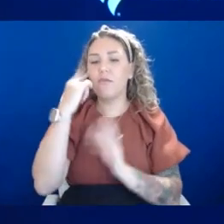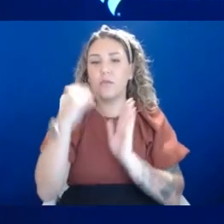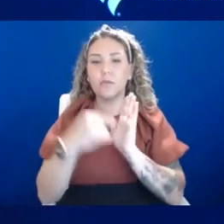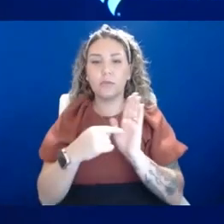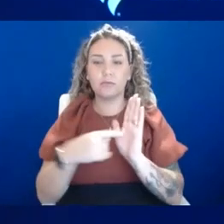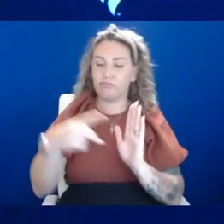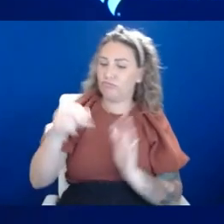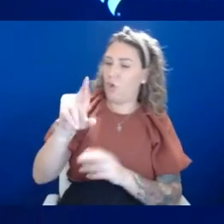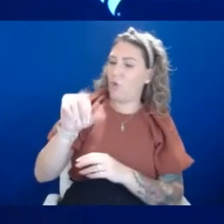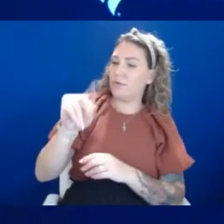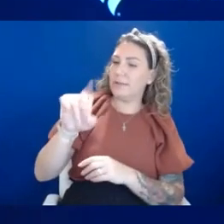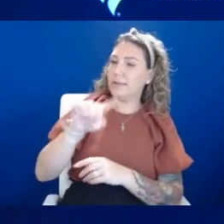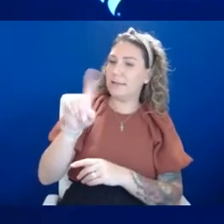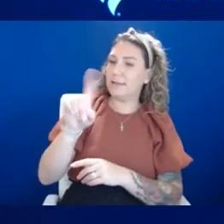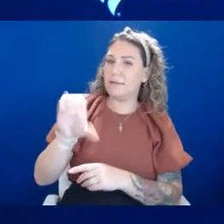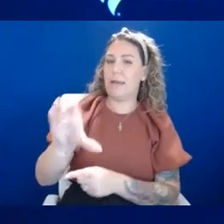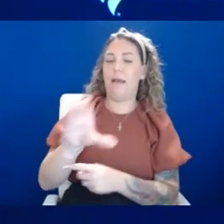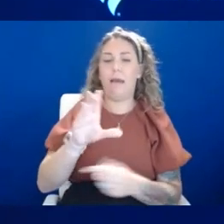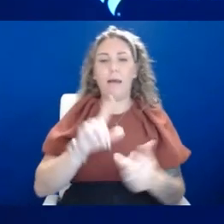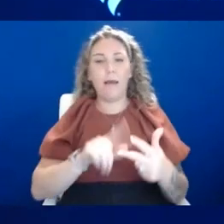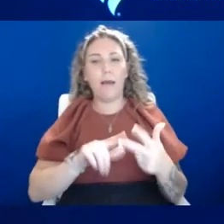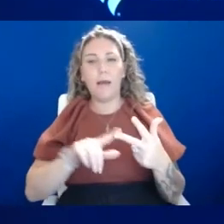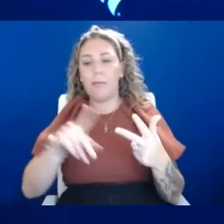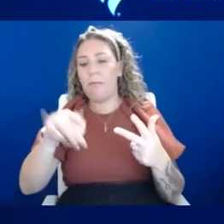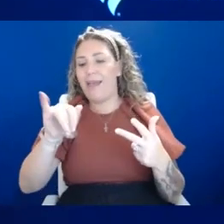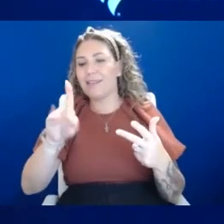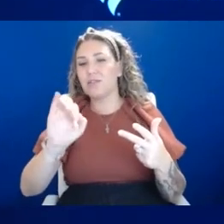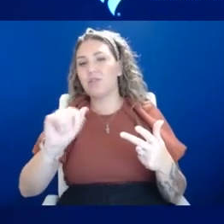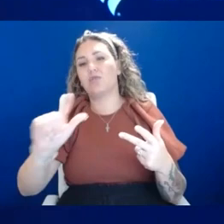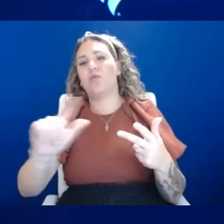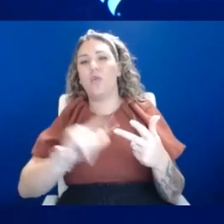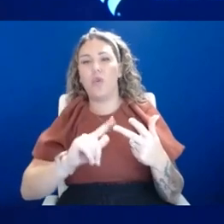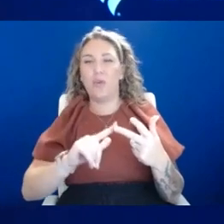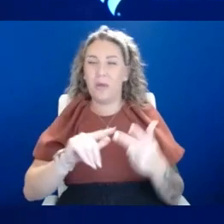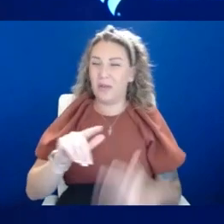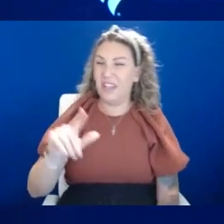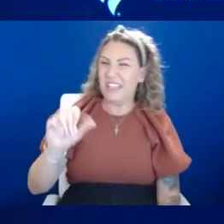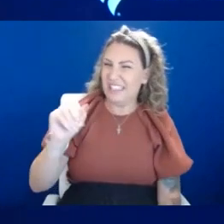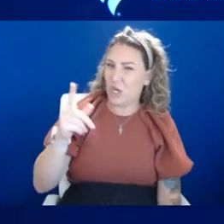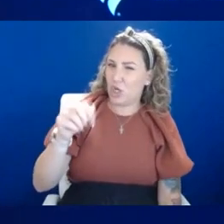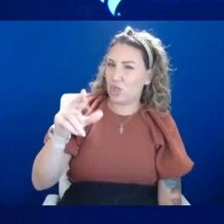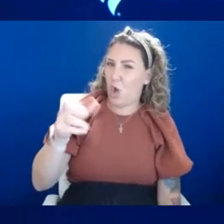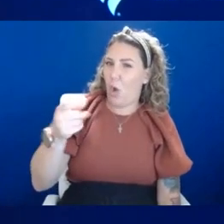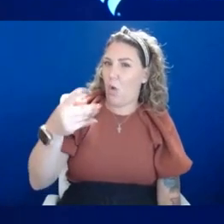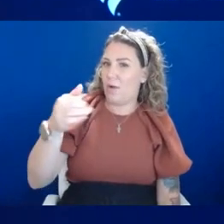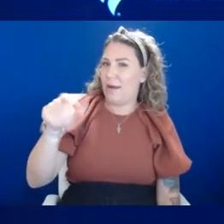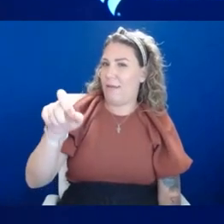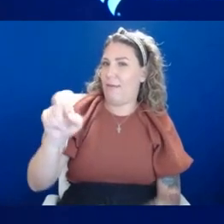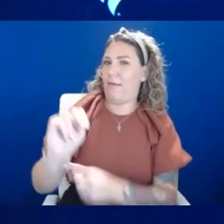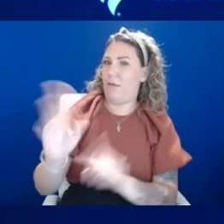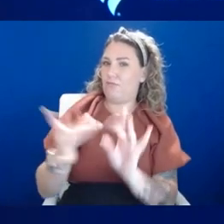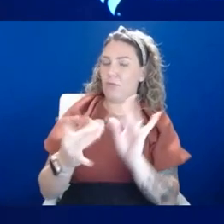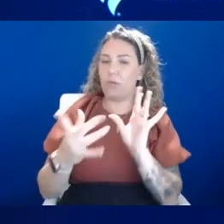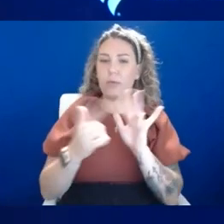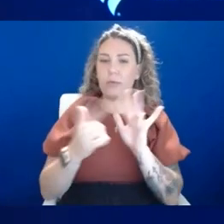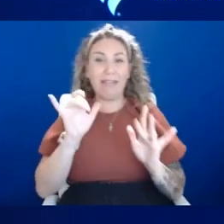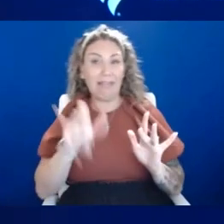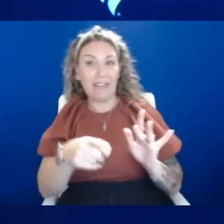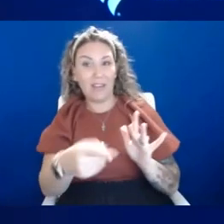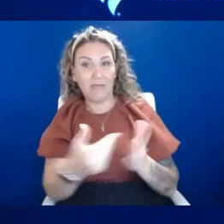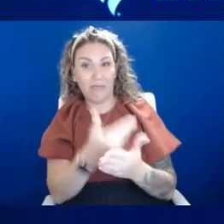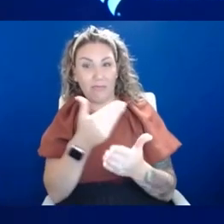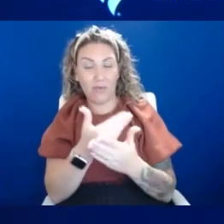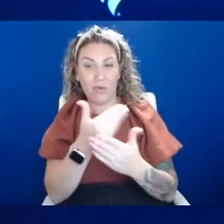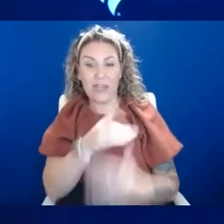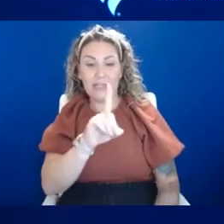all of those are serotonin modulating agents. ketamine, um, and this newer agent that we're actually talking about, Avility or dextromethorphan, bupropion